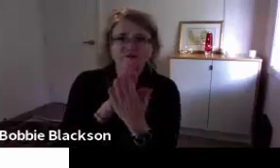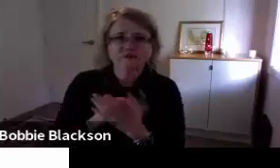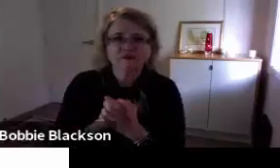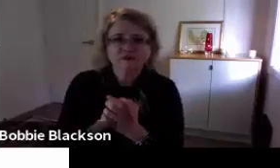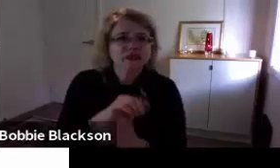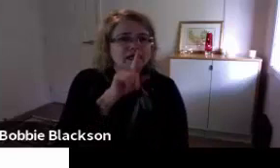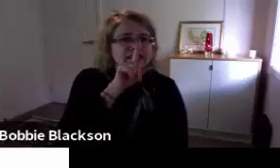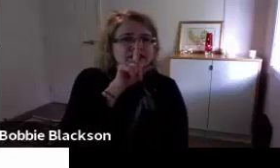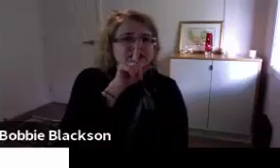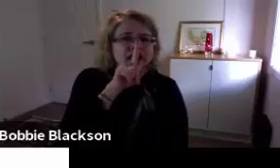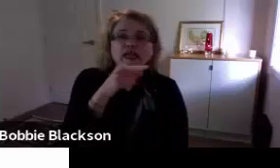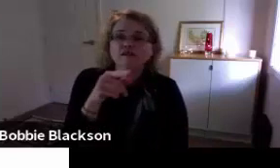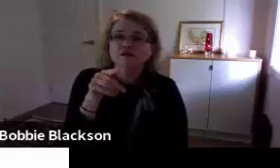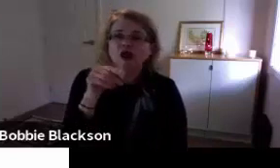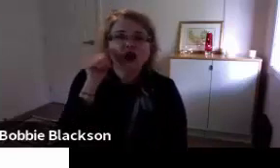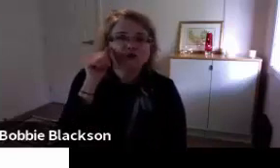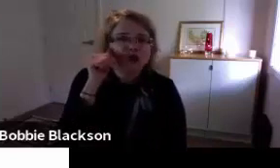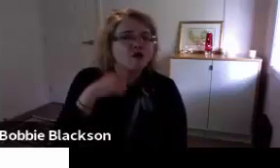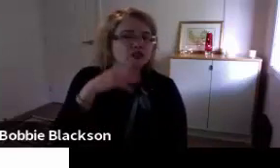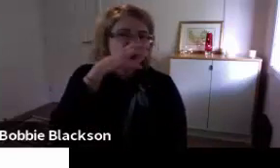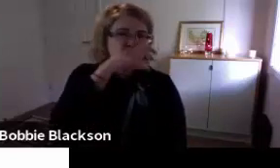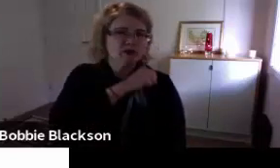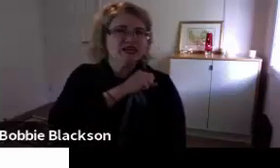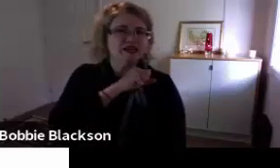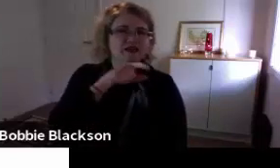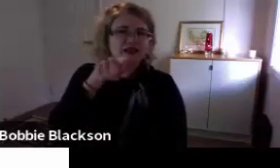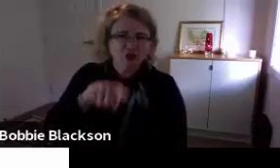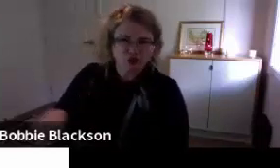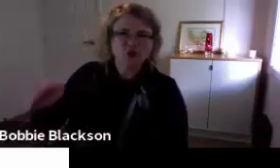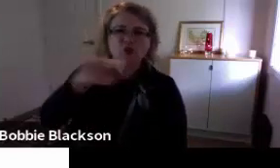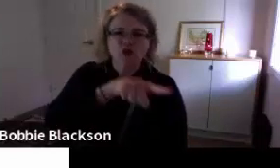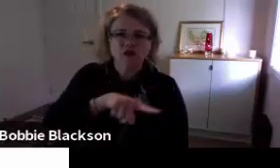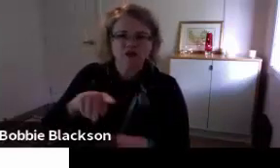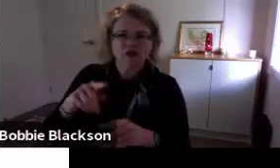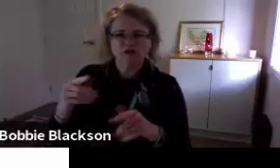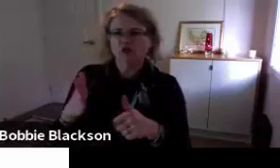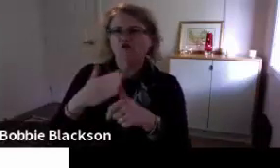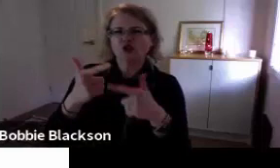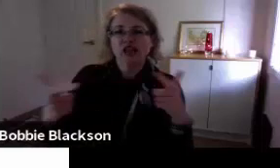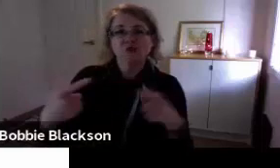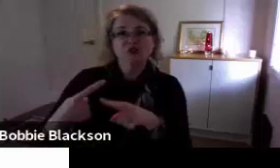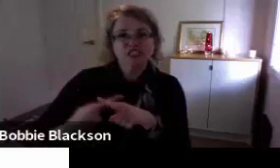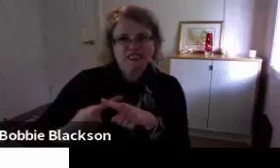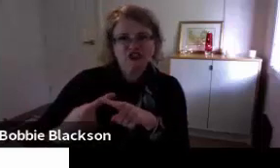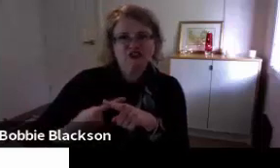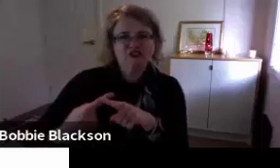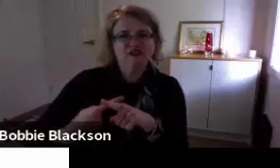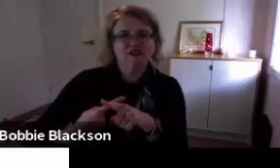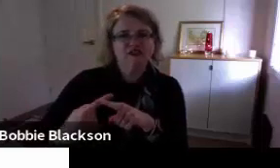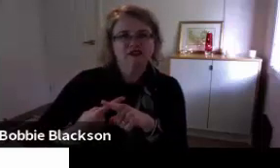it's a huge amount of information to take in. And as you would know, I'm assuming if you all